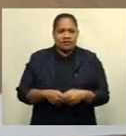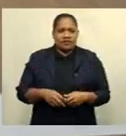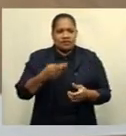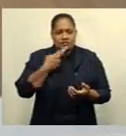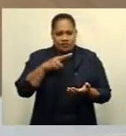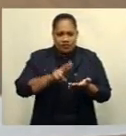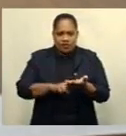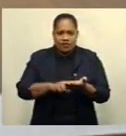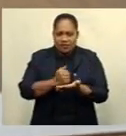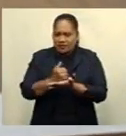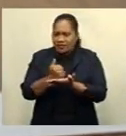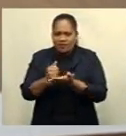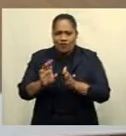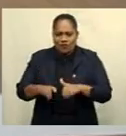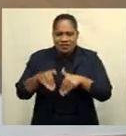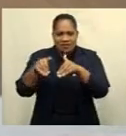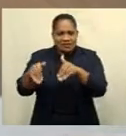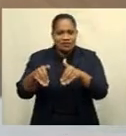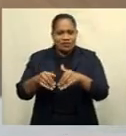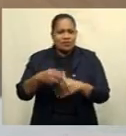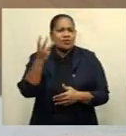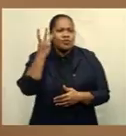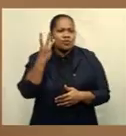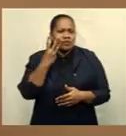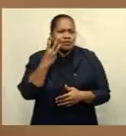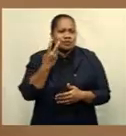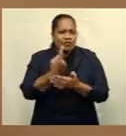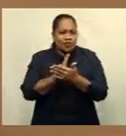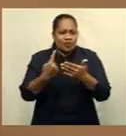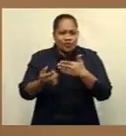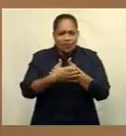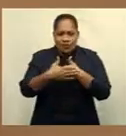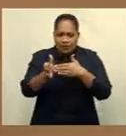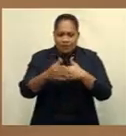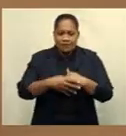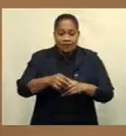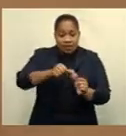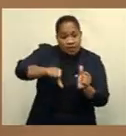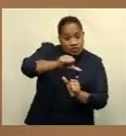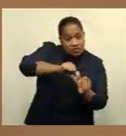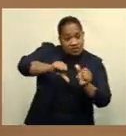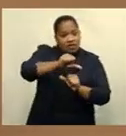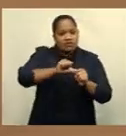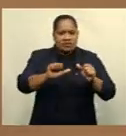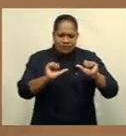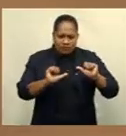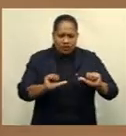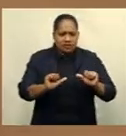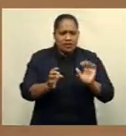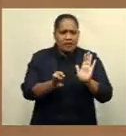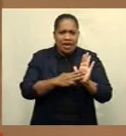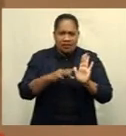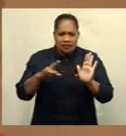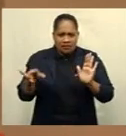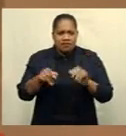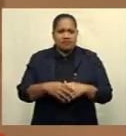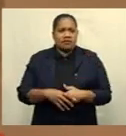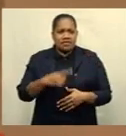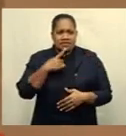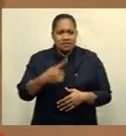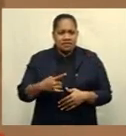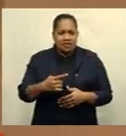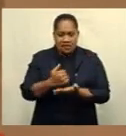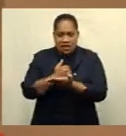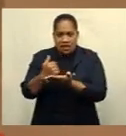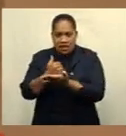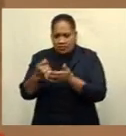regular number of participants at its women's only open. The association's interim president Michael Irrava says the numbers